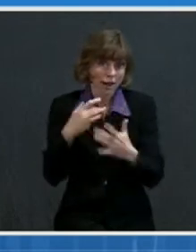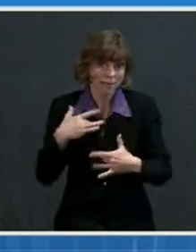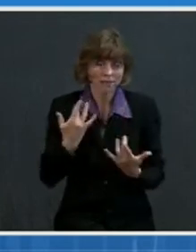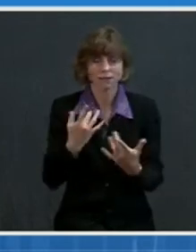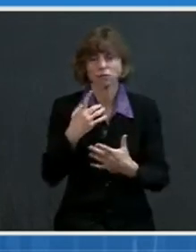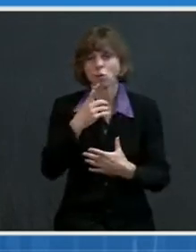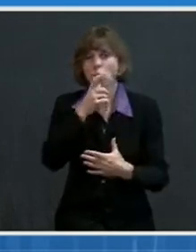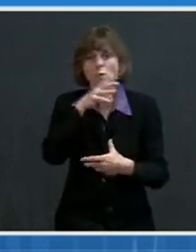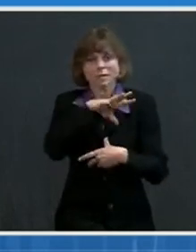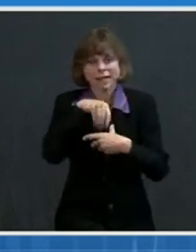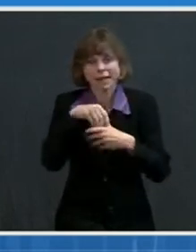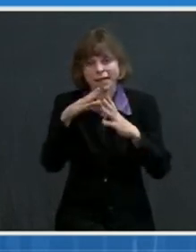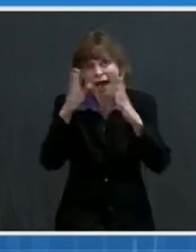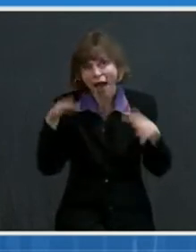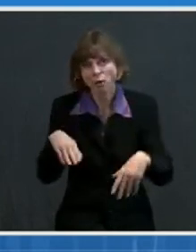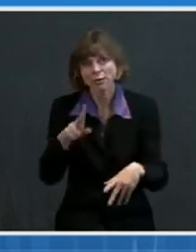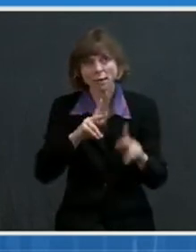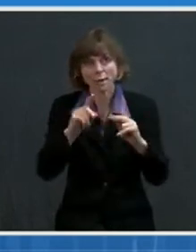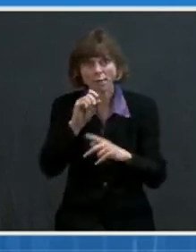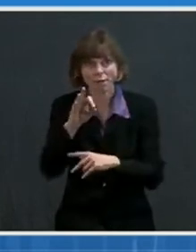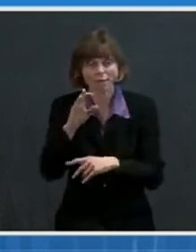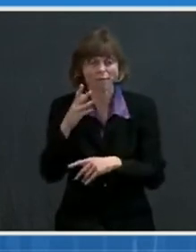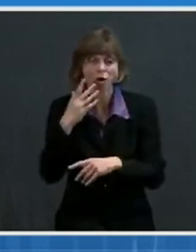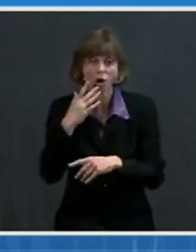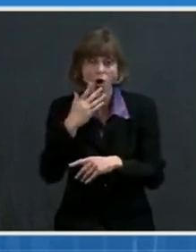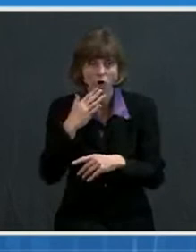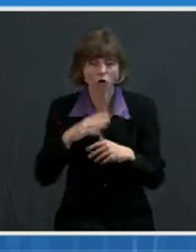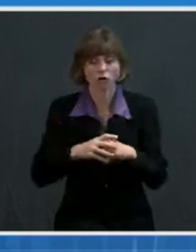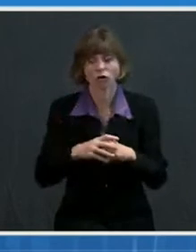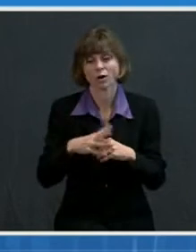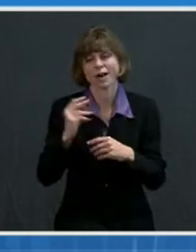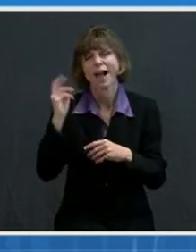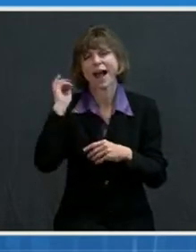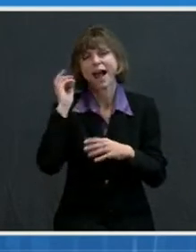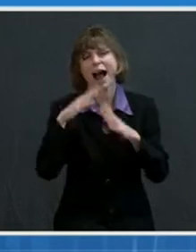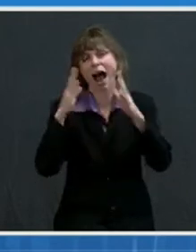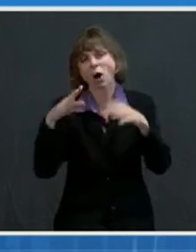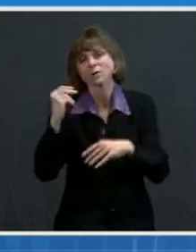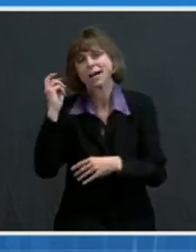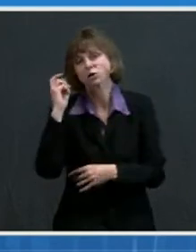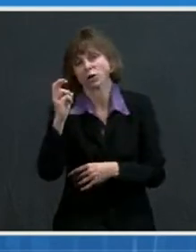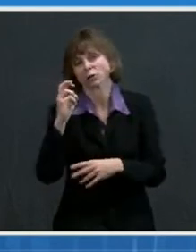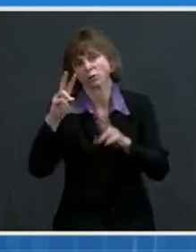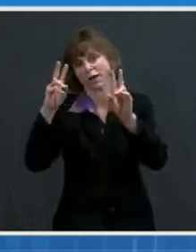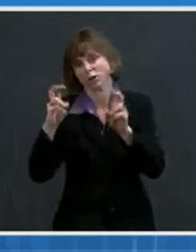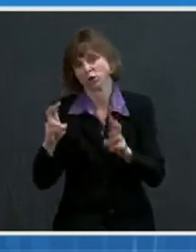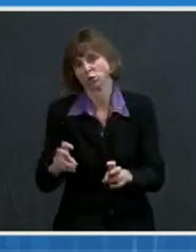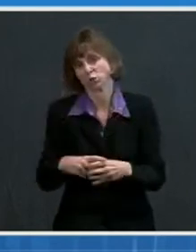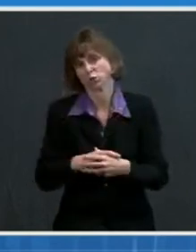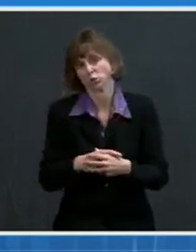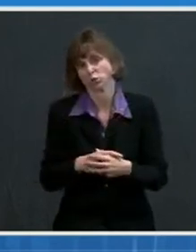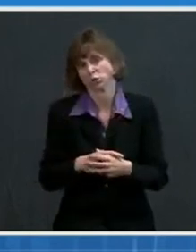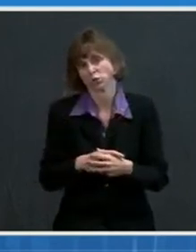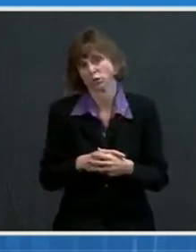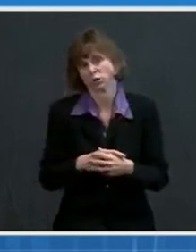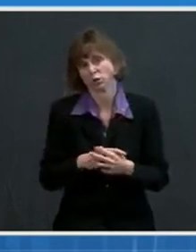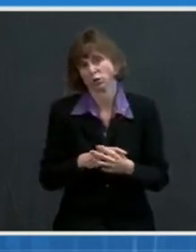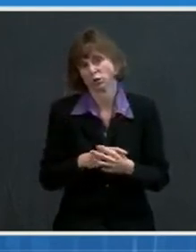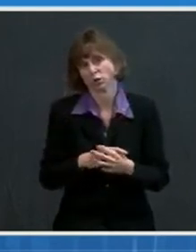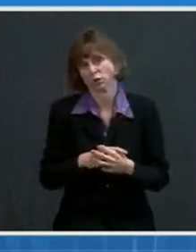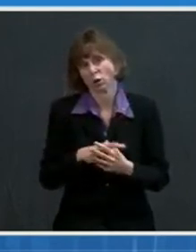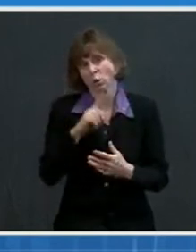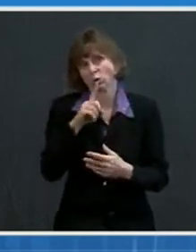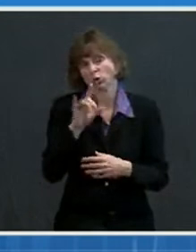people of color, as well as housing types and transportation dynamics. So we're going to press toward this mark to ensure that